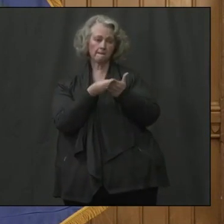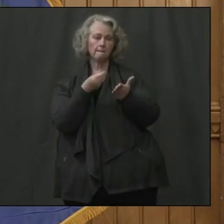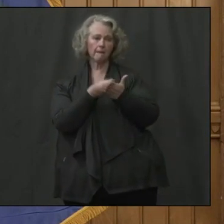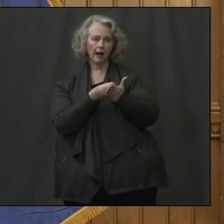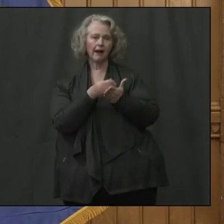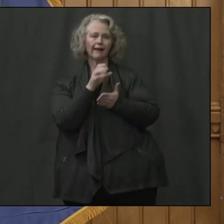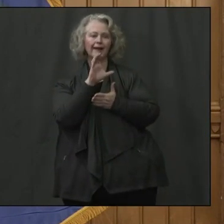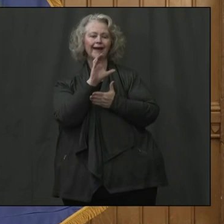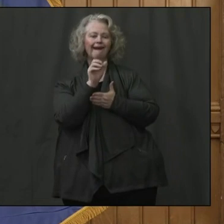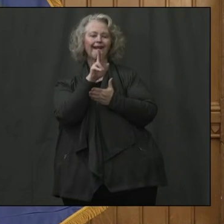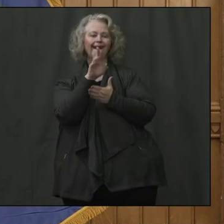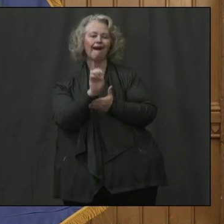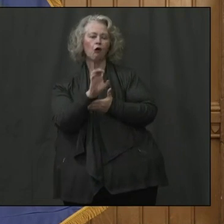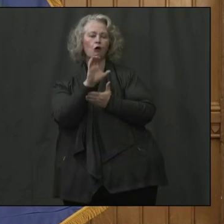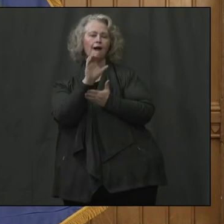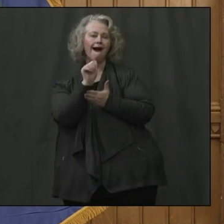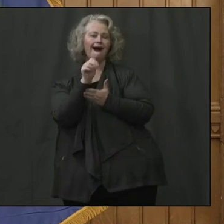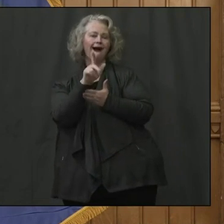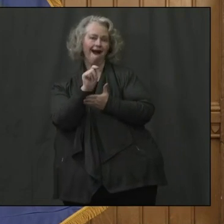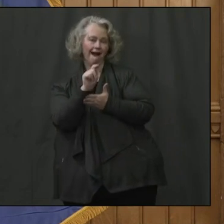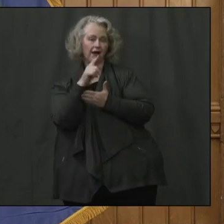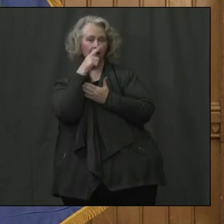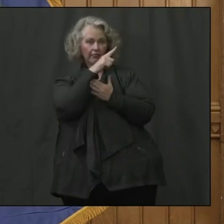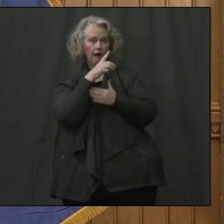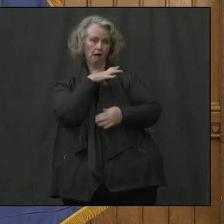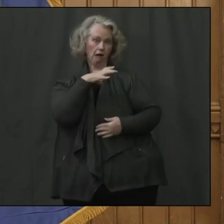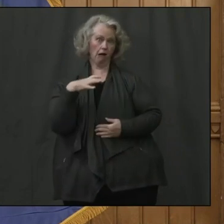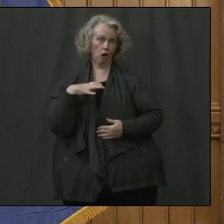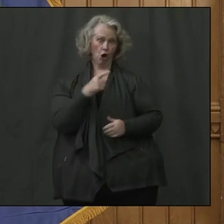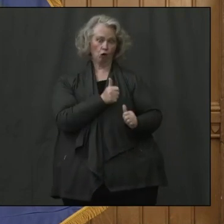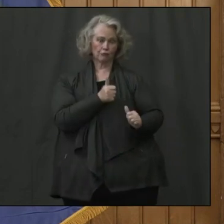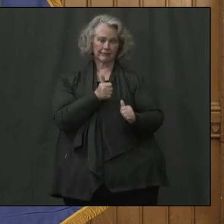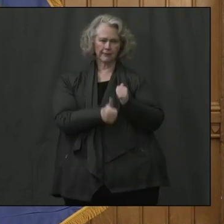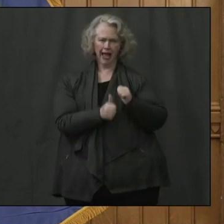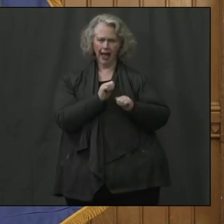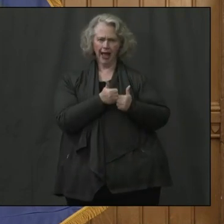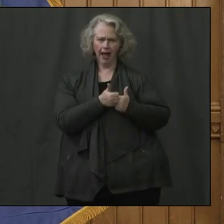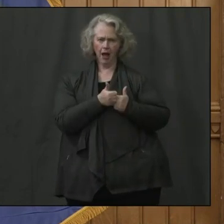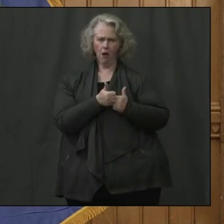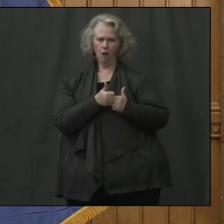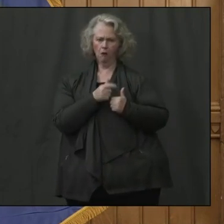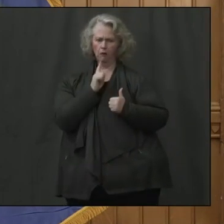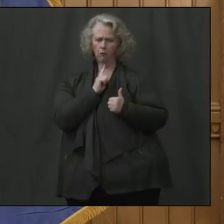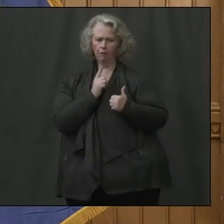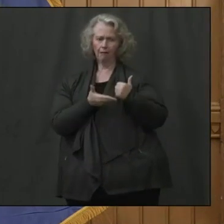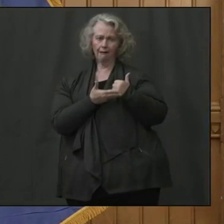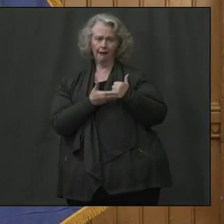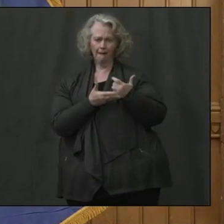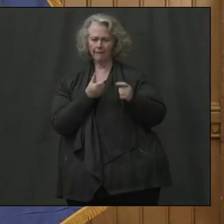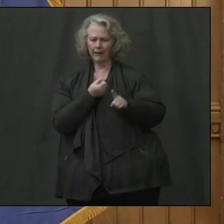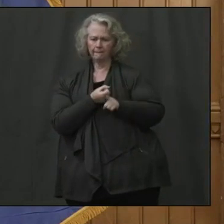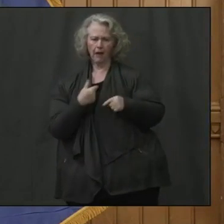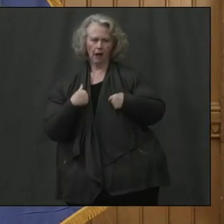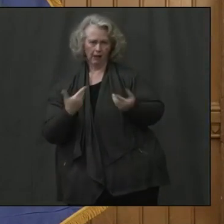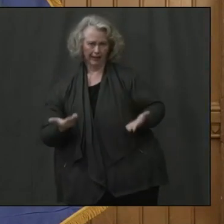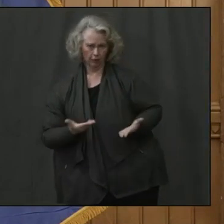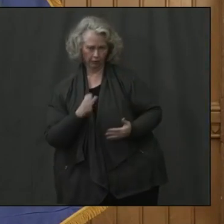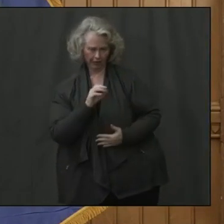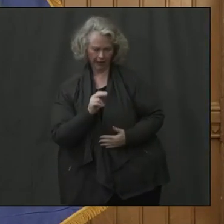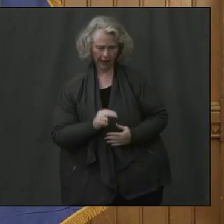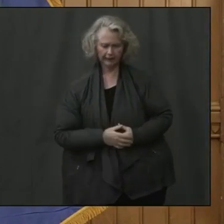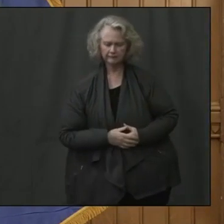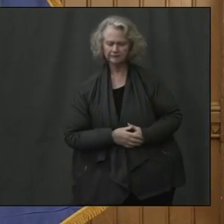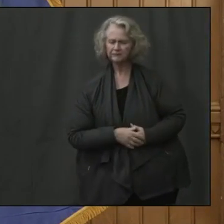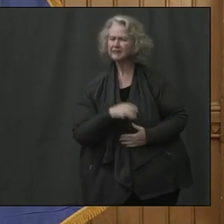and what it means to us. I'll tell you what it's not. It's not a stimulus. It's not a